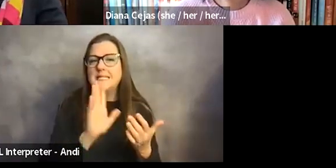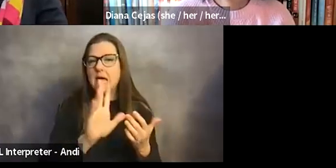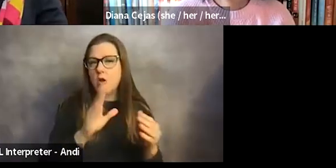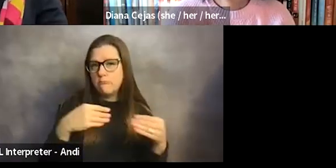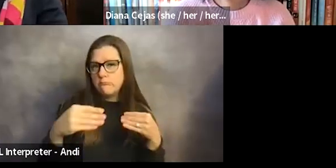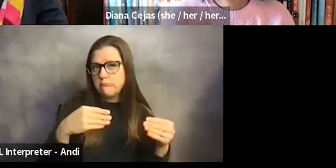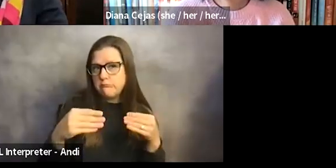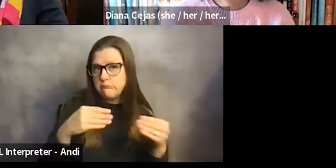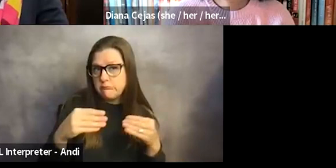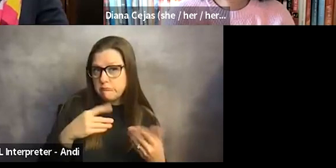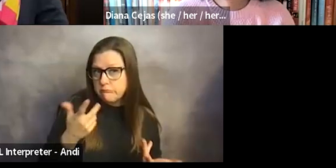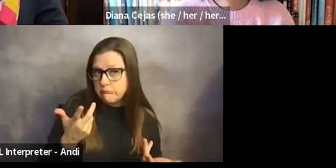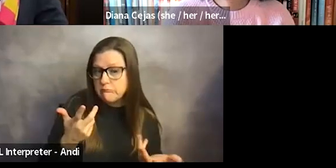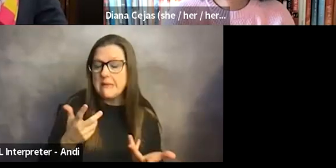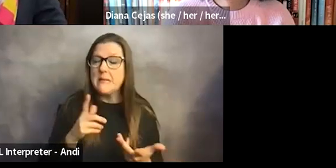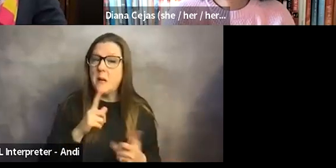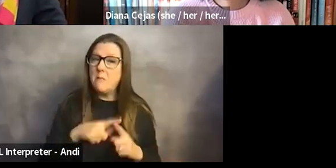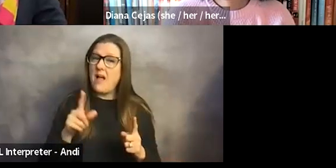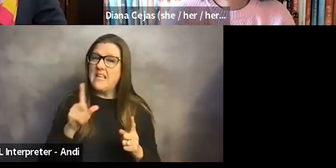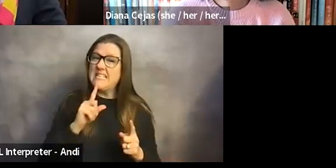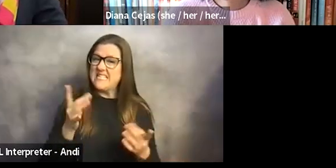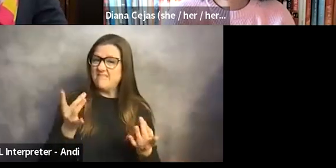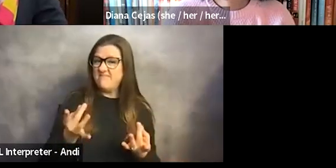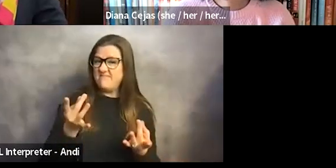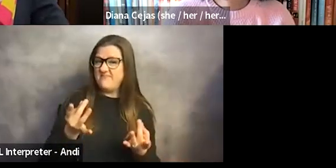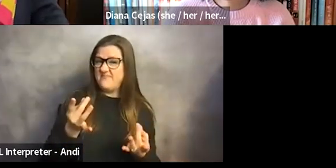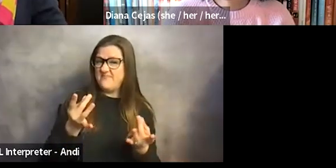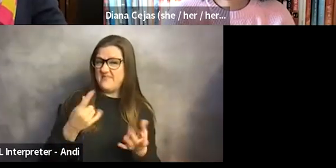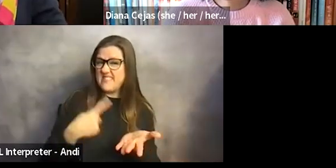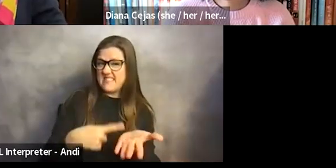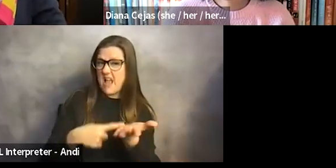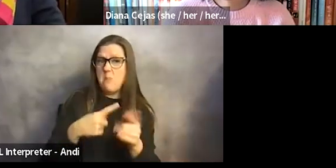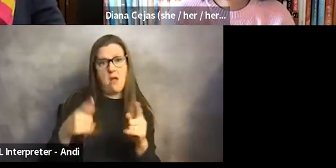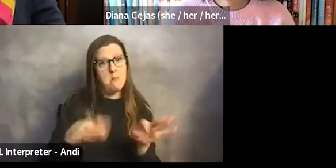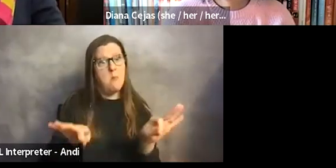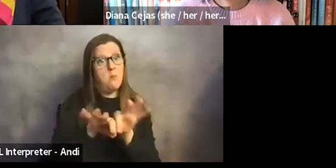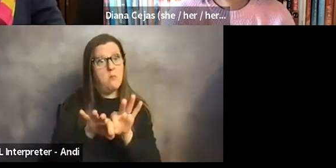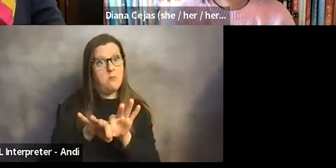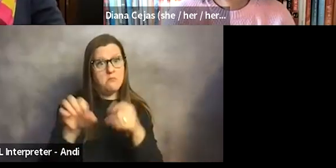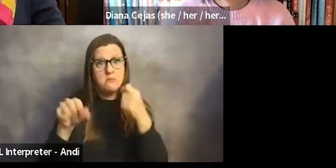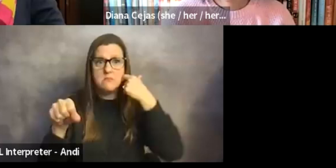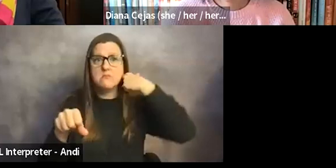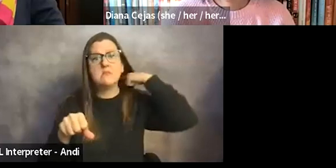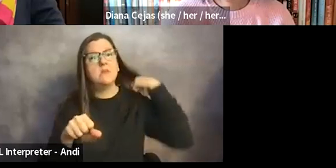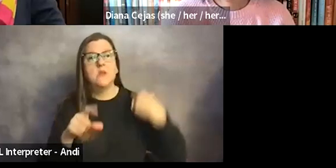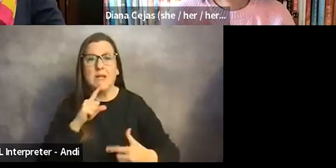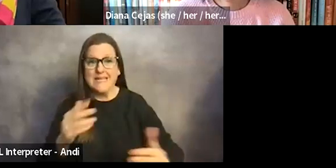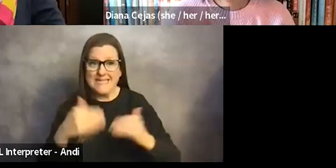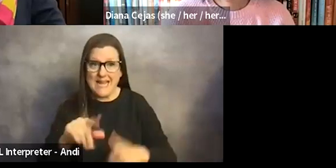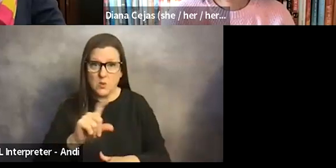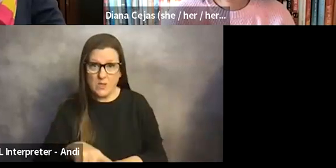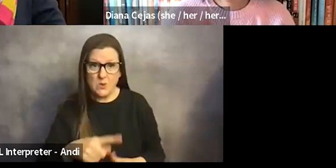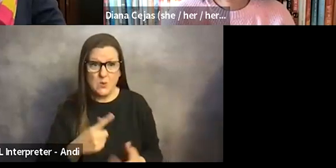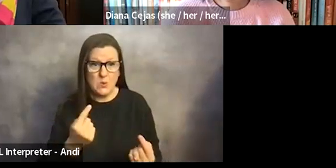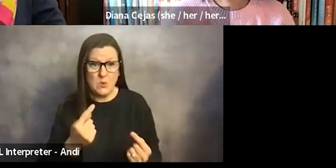you things like that, it is a very delicate discussion. And I think it's an important discussion. And quite frankly, the next question is going to be what would you do